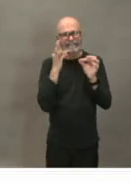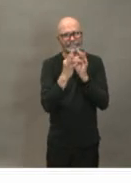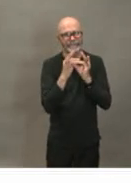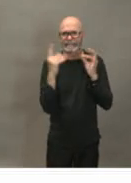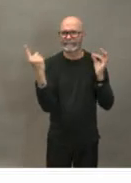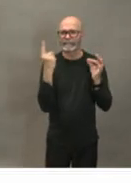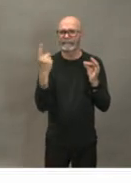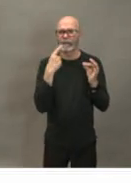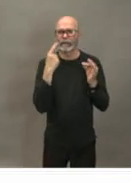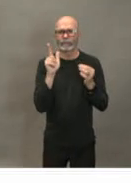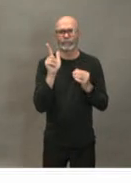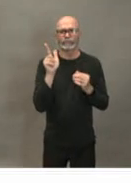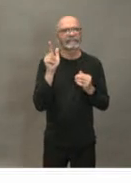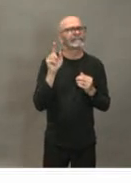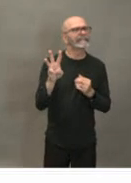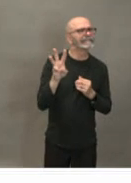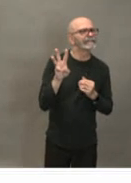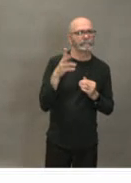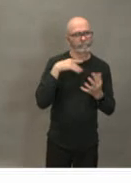26.